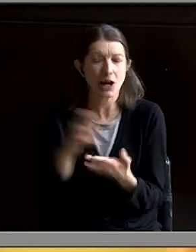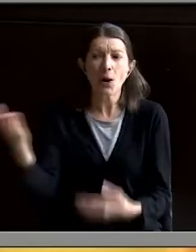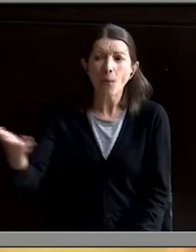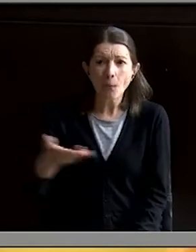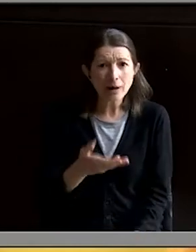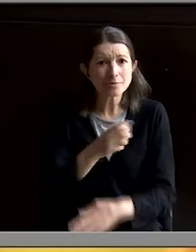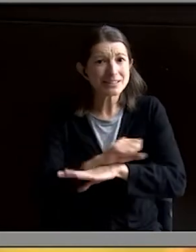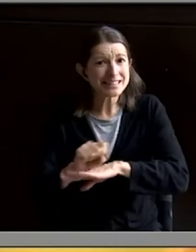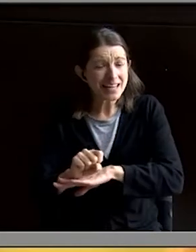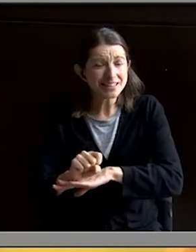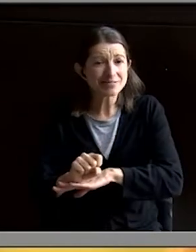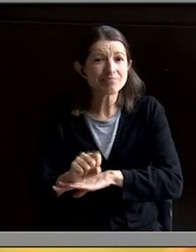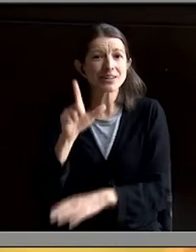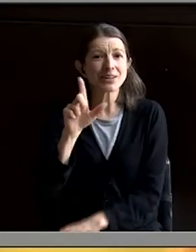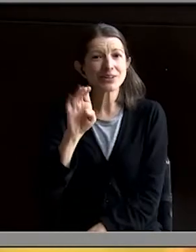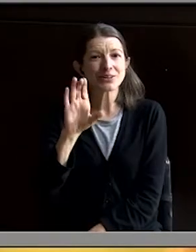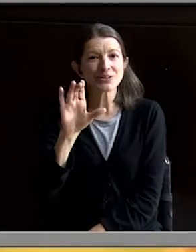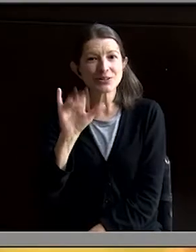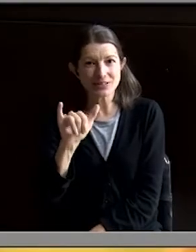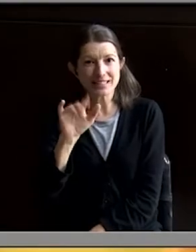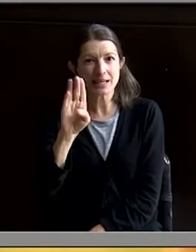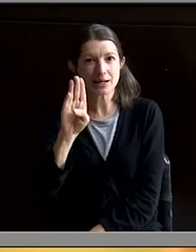stage and the podium, Lucy Bennett.